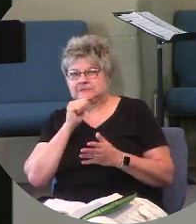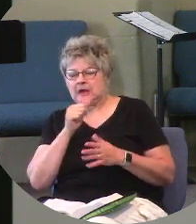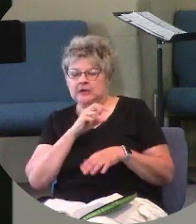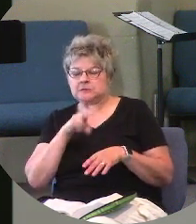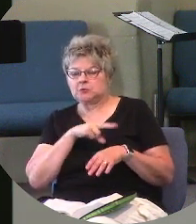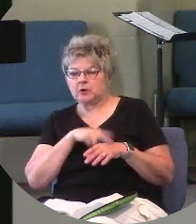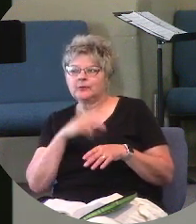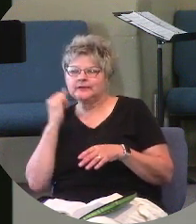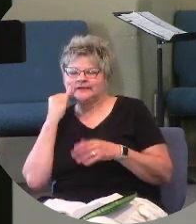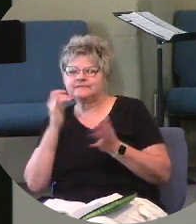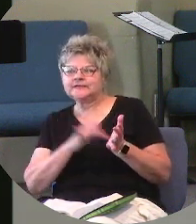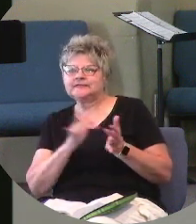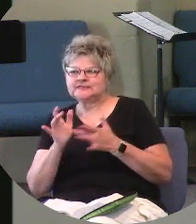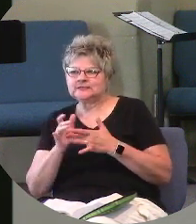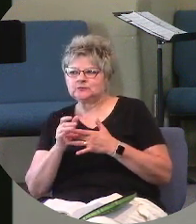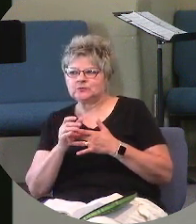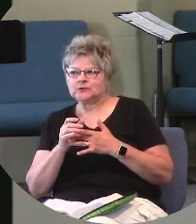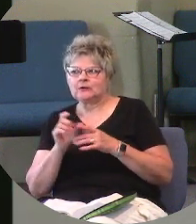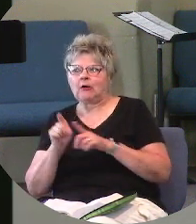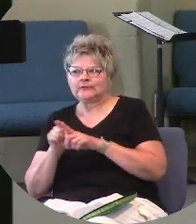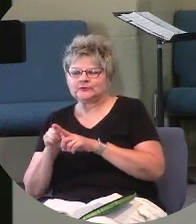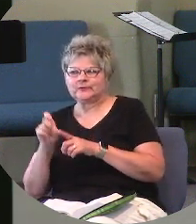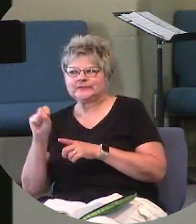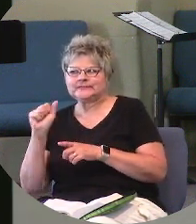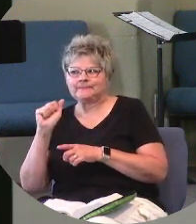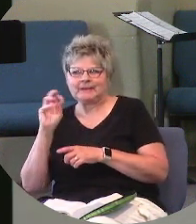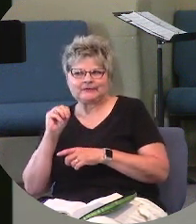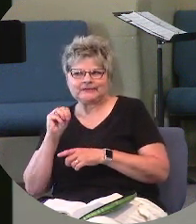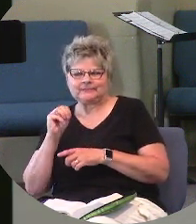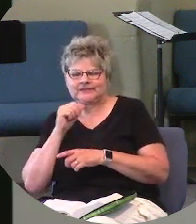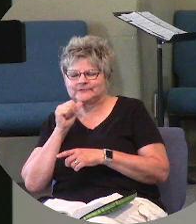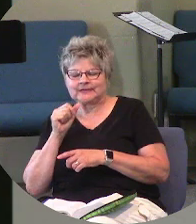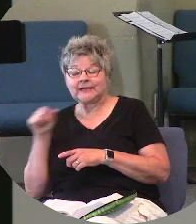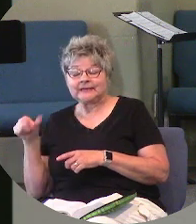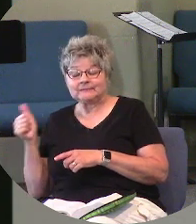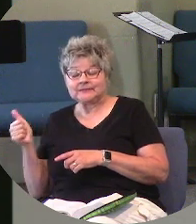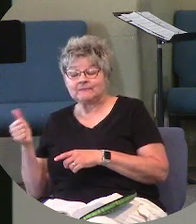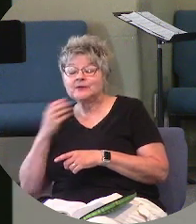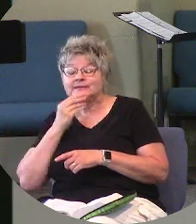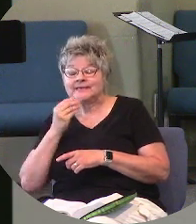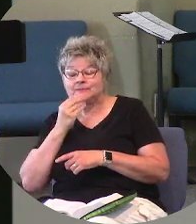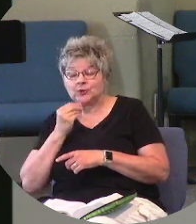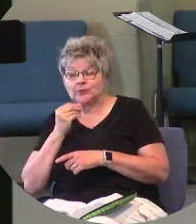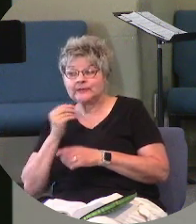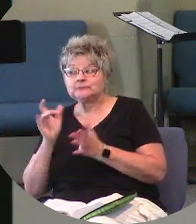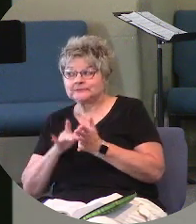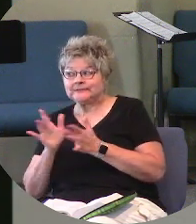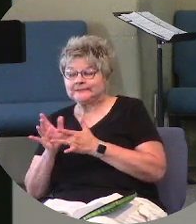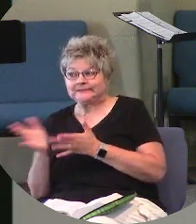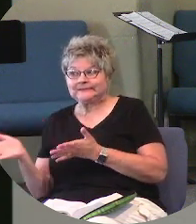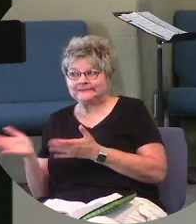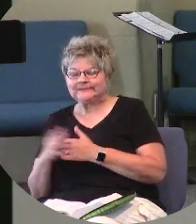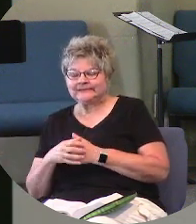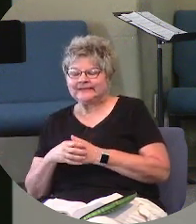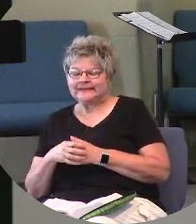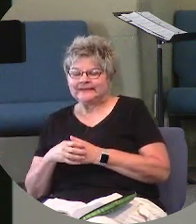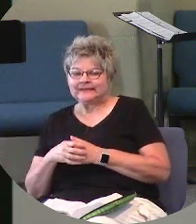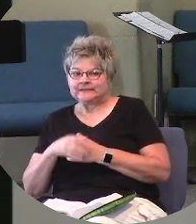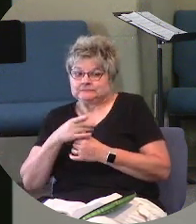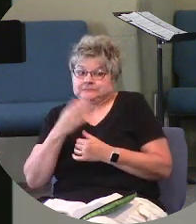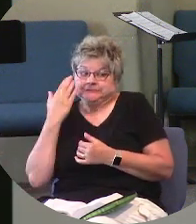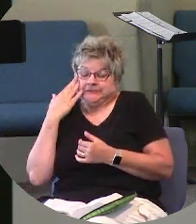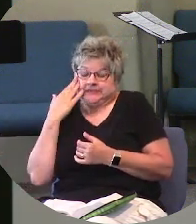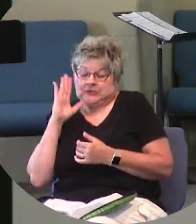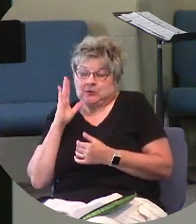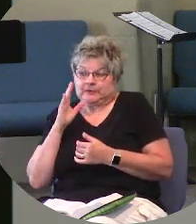Jesus were a Samaritan, but he wasn't. He was a Hebrew, and he was Jesus. She didn't know